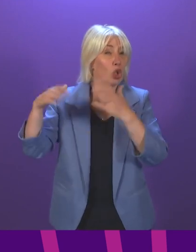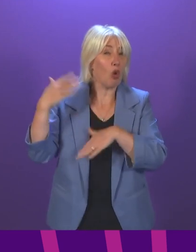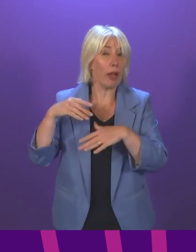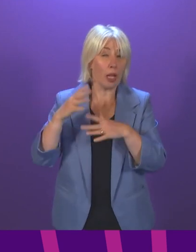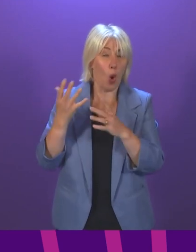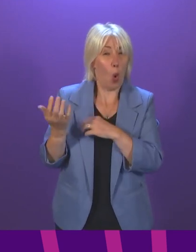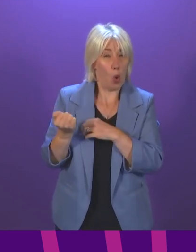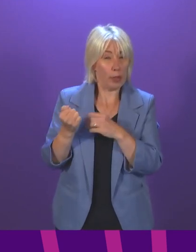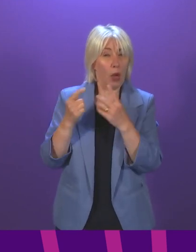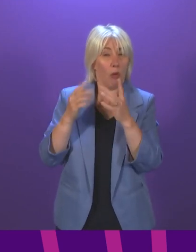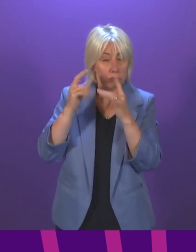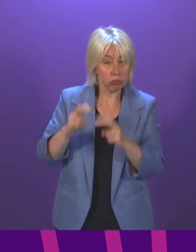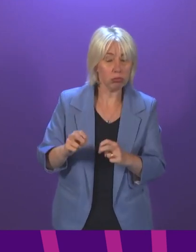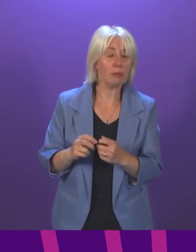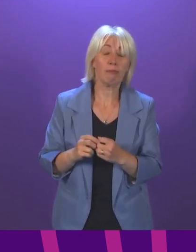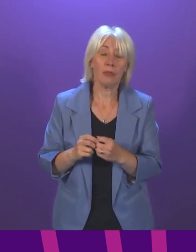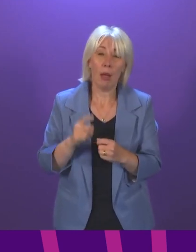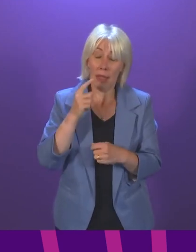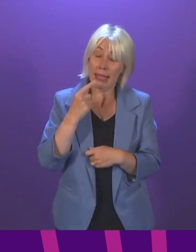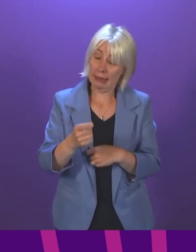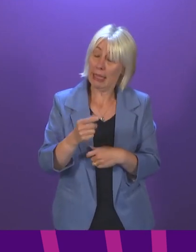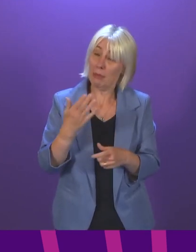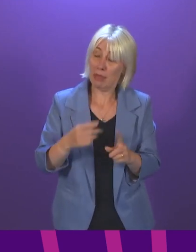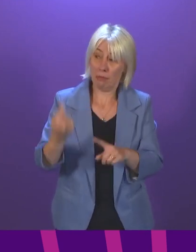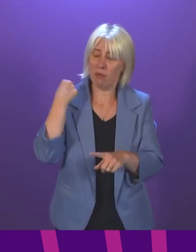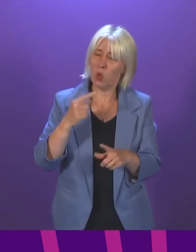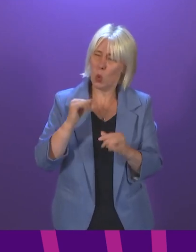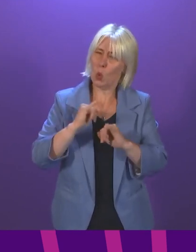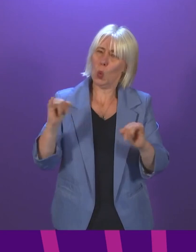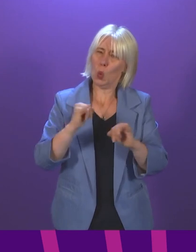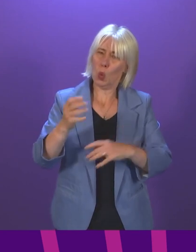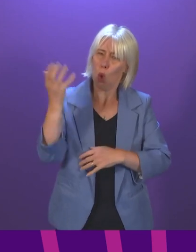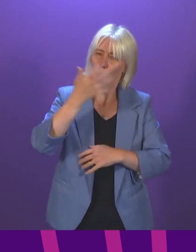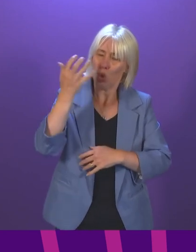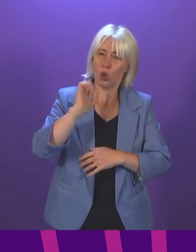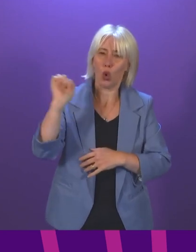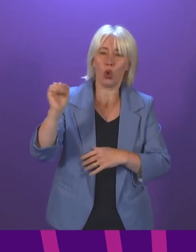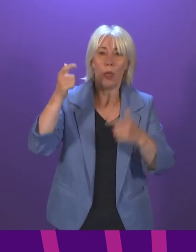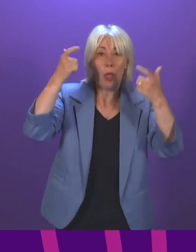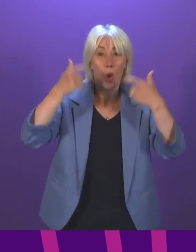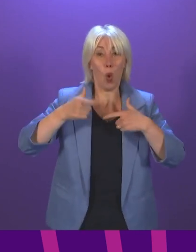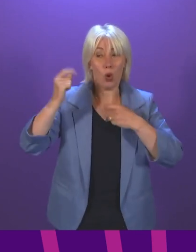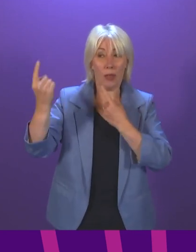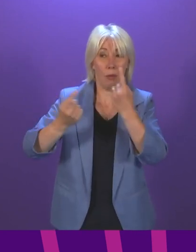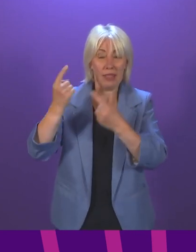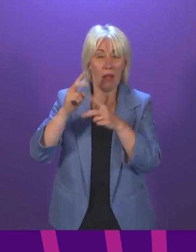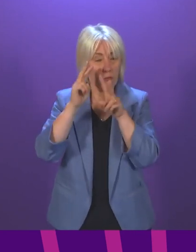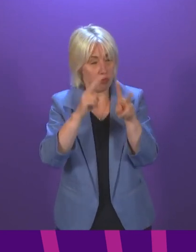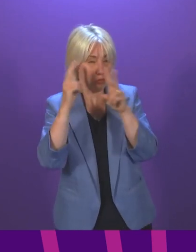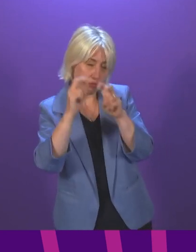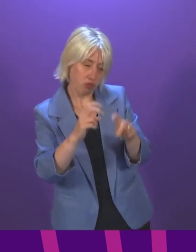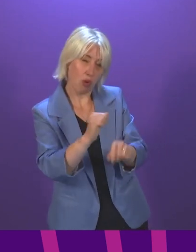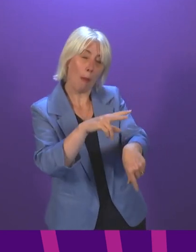Inspectorate of Prosecutions in Scotland, revealed significant concerns that the Crown Office's criminal investigations against the police division